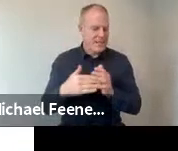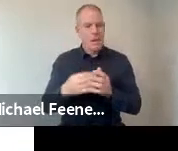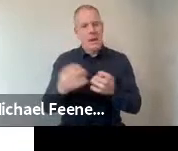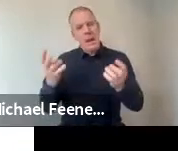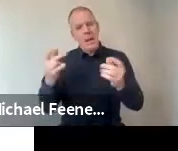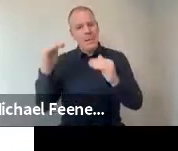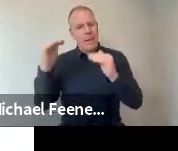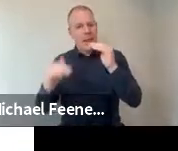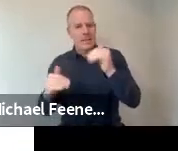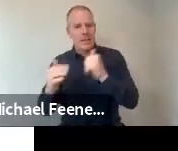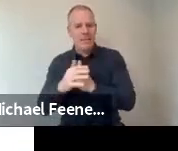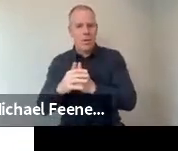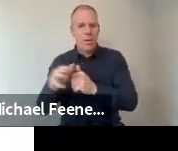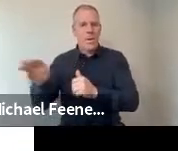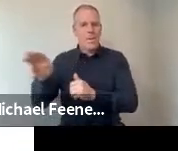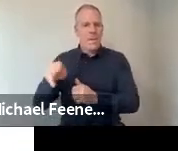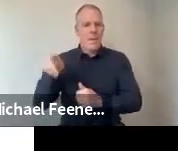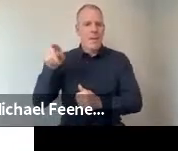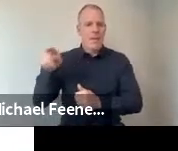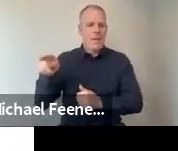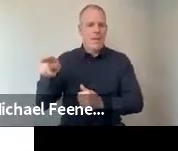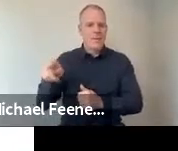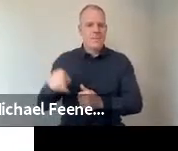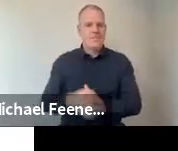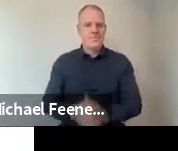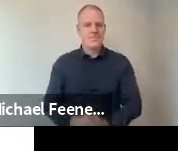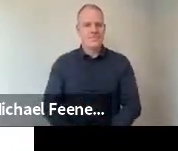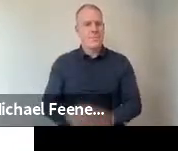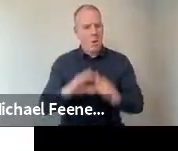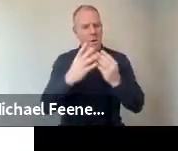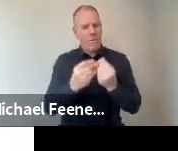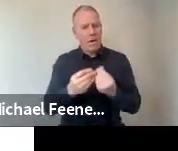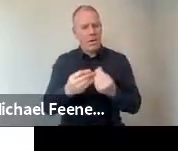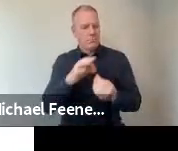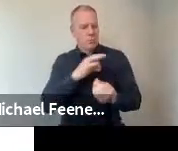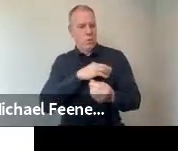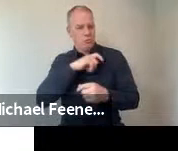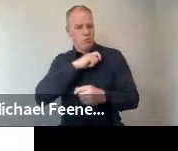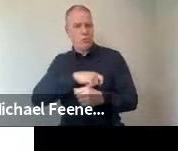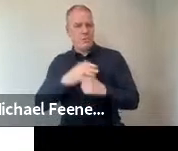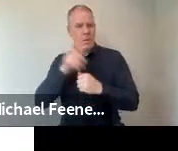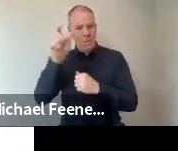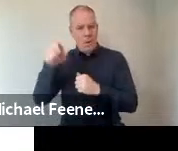less strong, but still very high levels of overall trust for scientists.